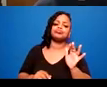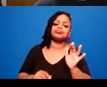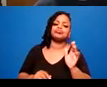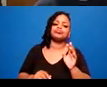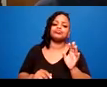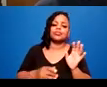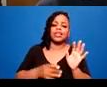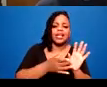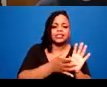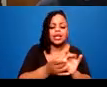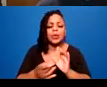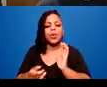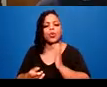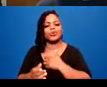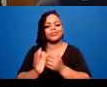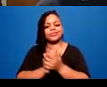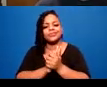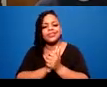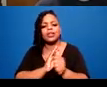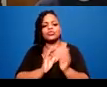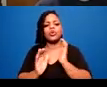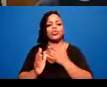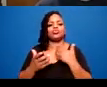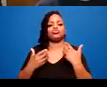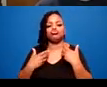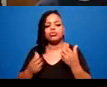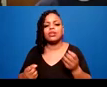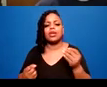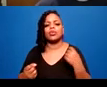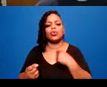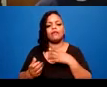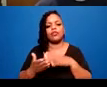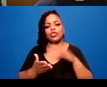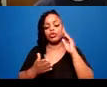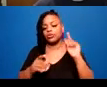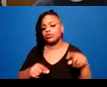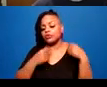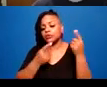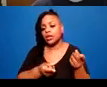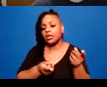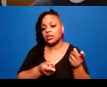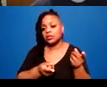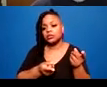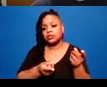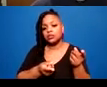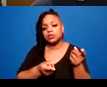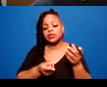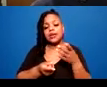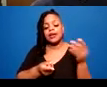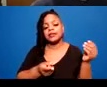lifetimes that we feel good about. And I guess to use Kibbler's language